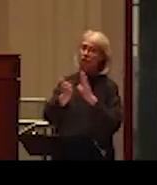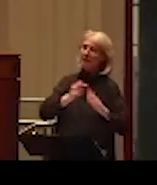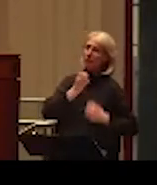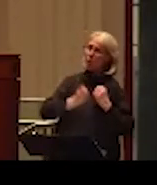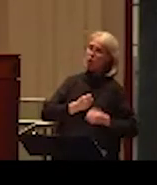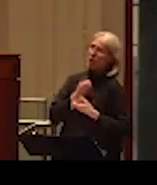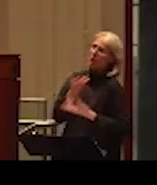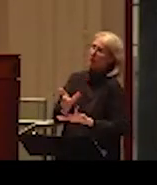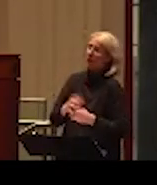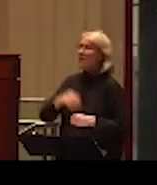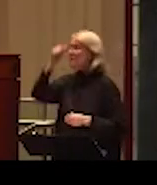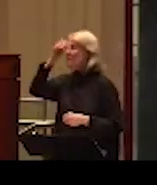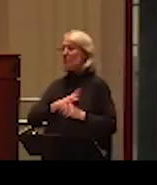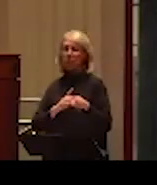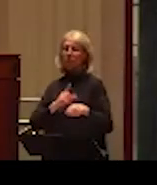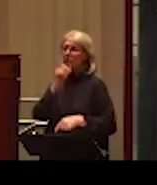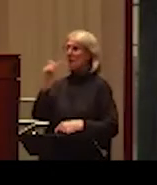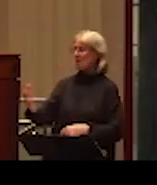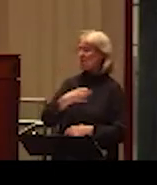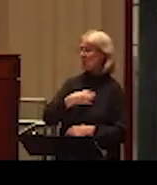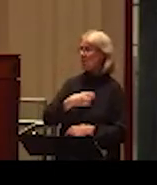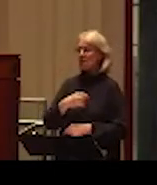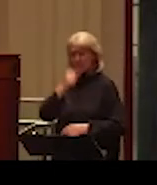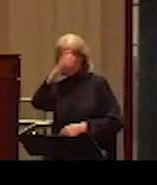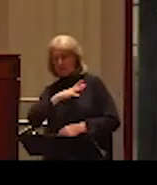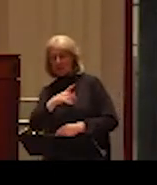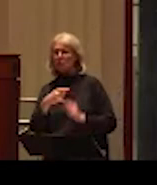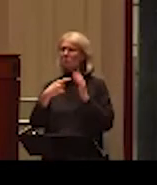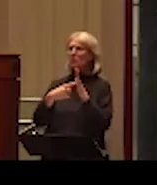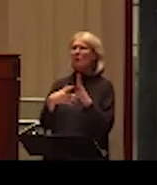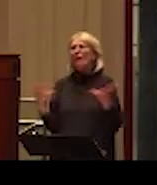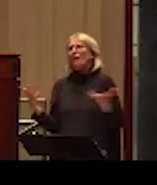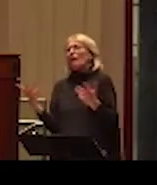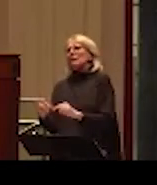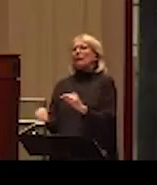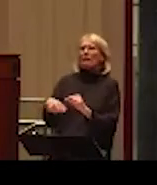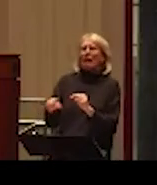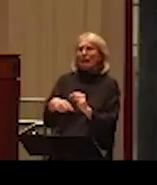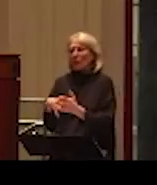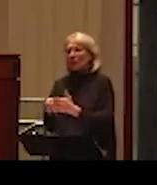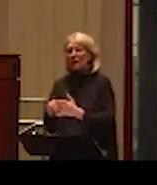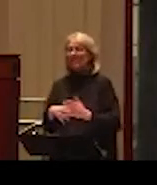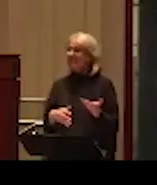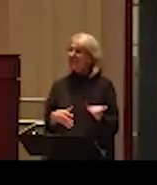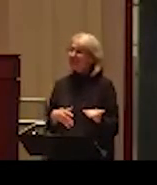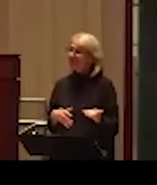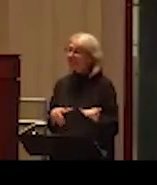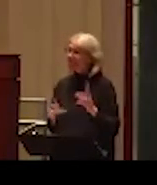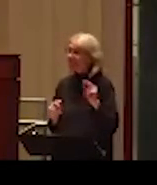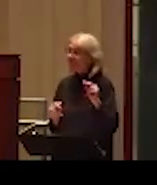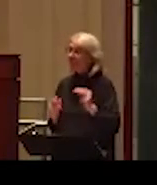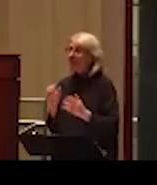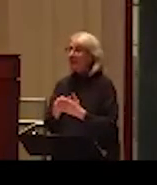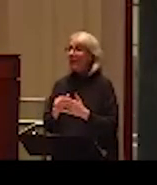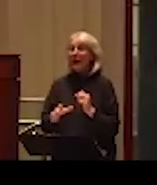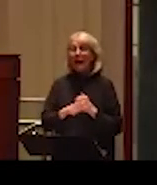Men, do not complain, do not look weak. And even, particularly, there is so much resistance to male victims